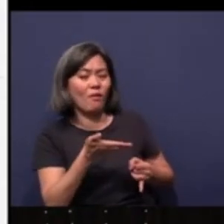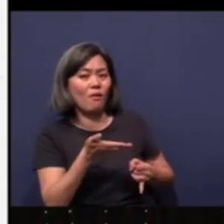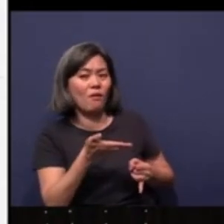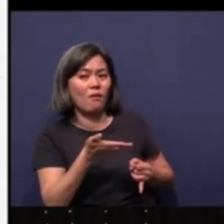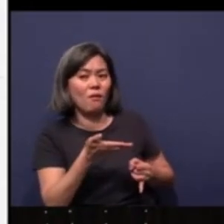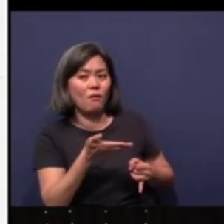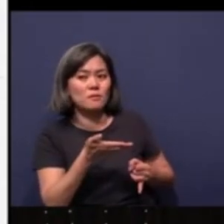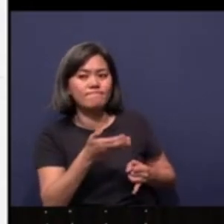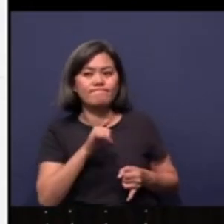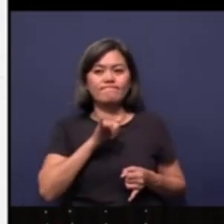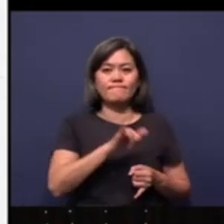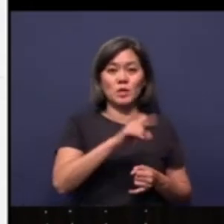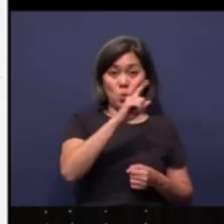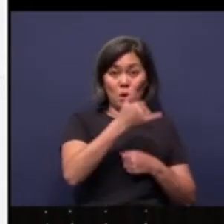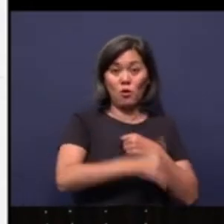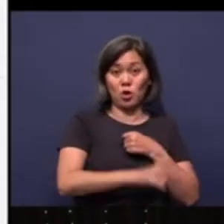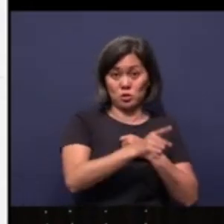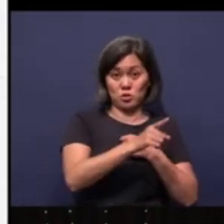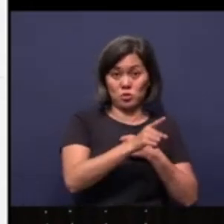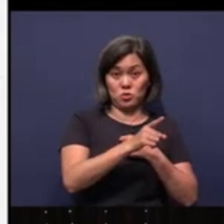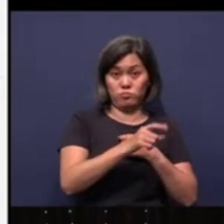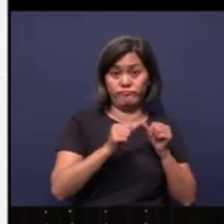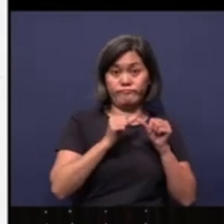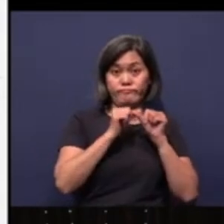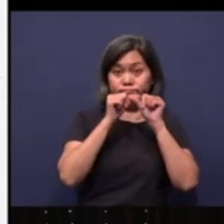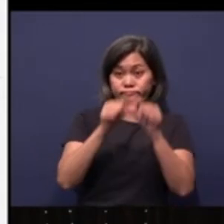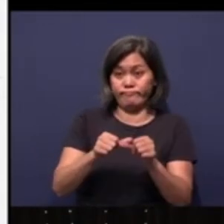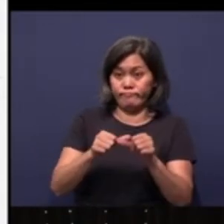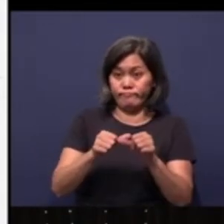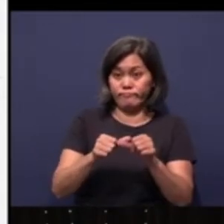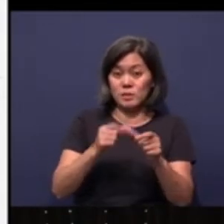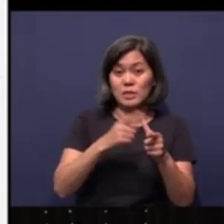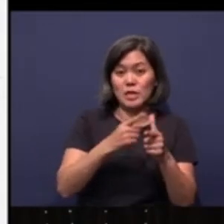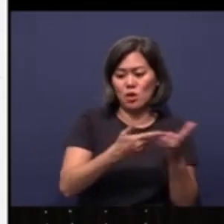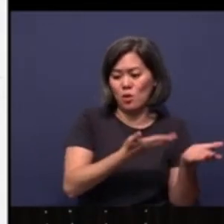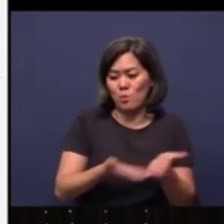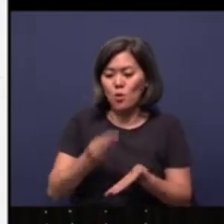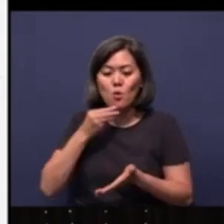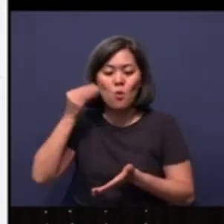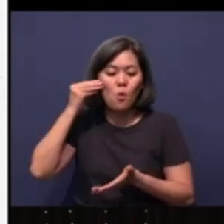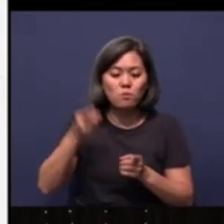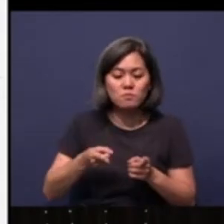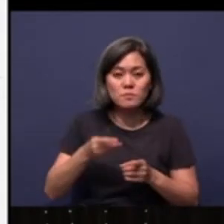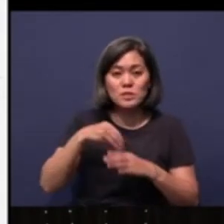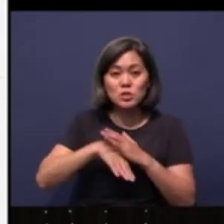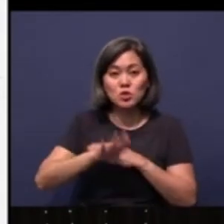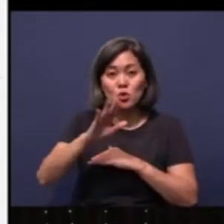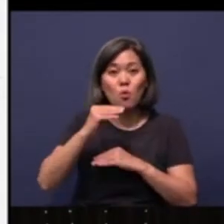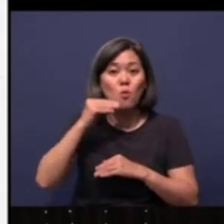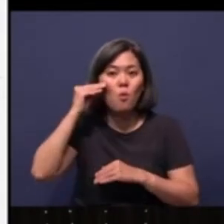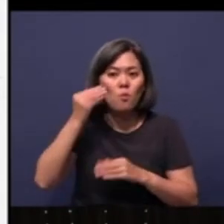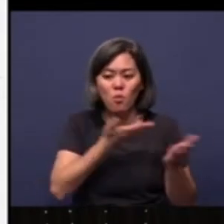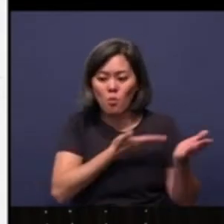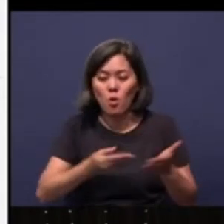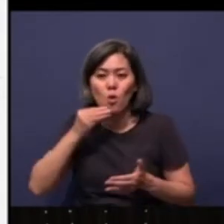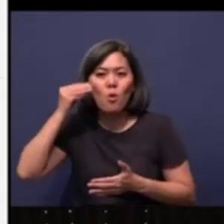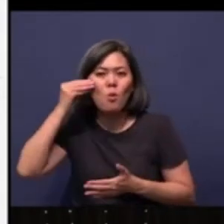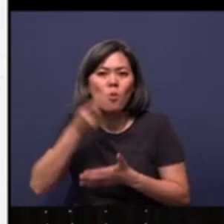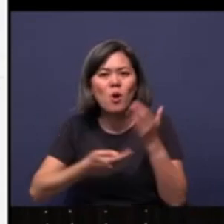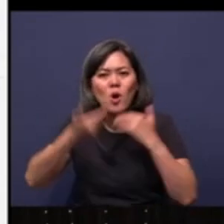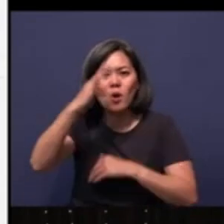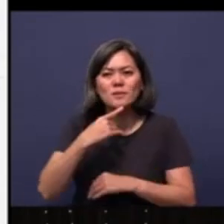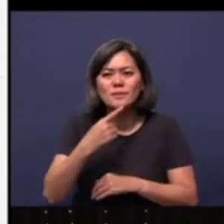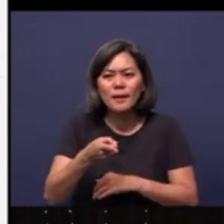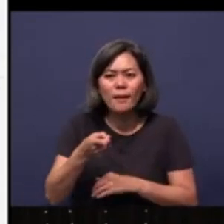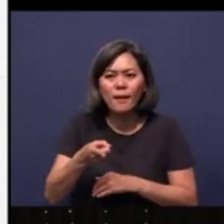that is one curse. It goes on. And then you bring home your stuff to your home. You bring it home. And what does God say?